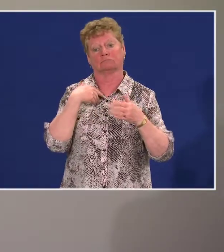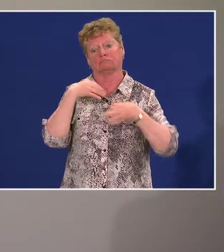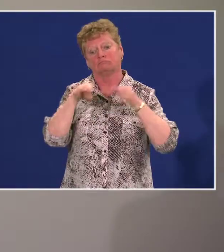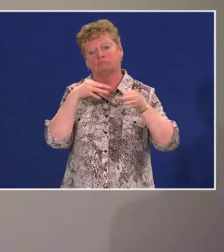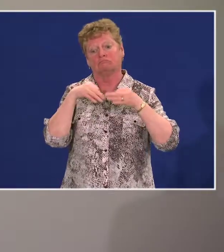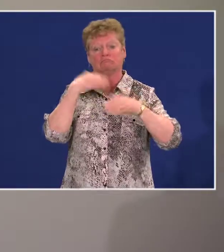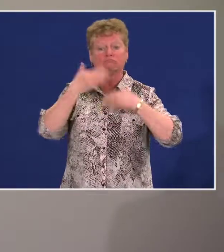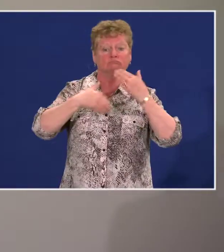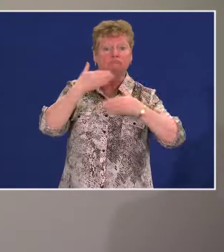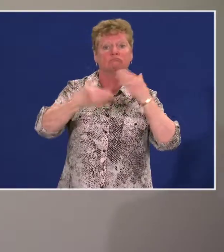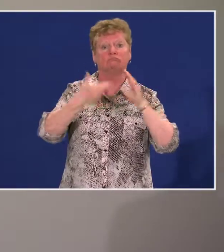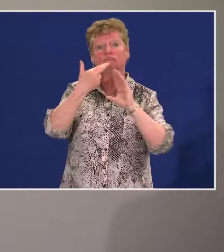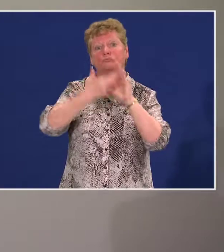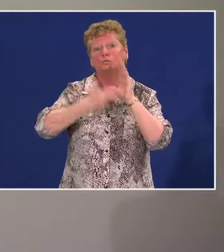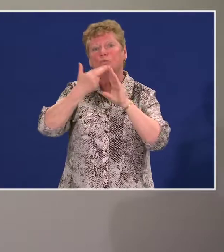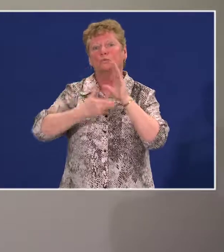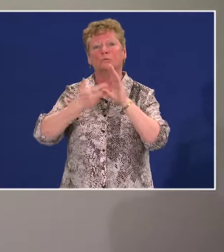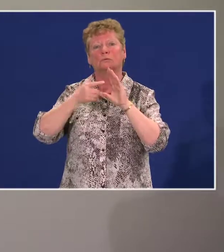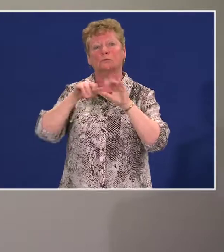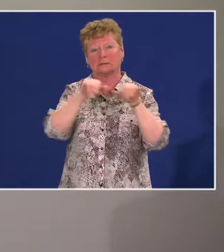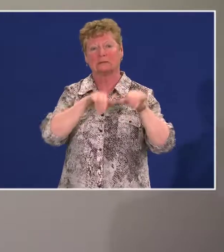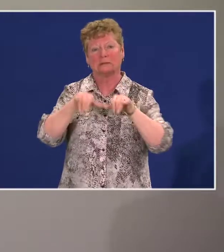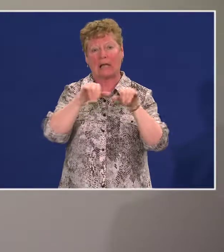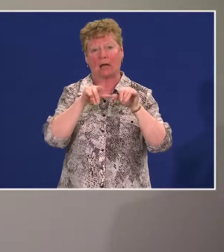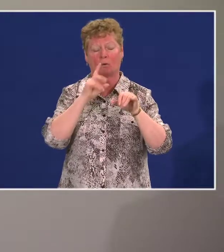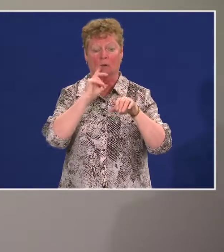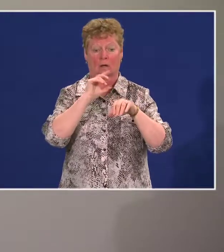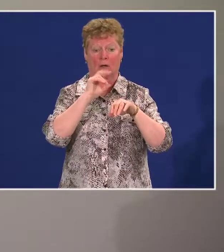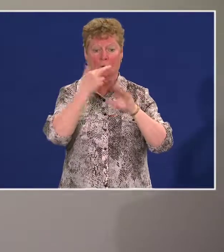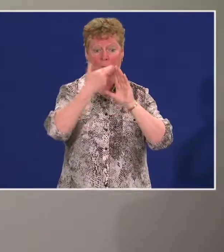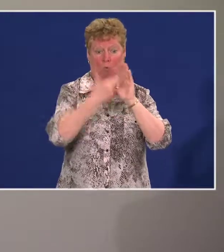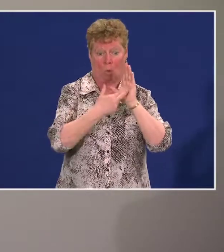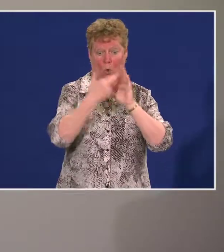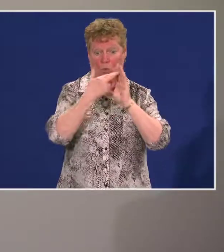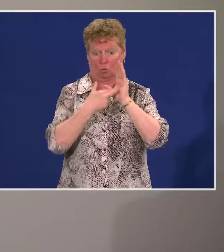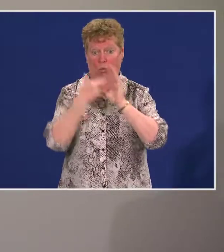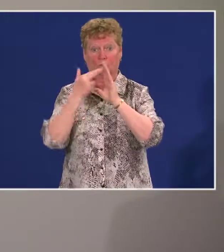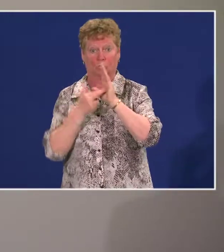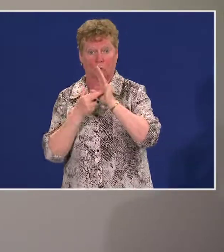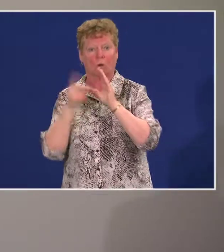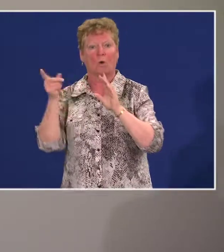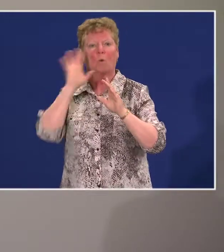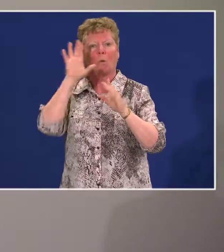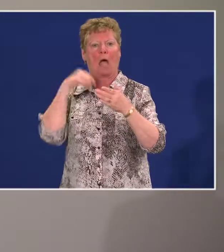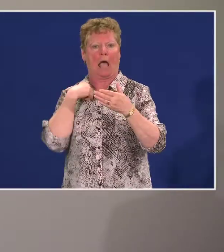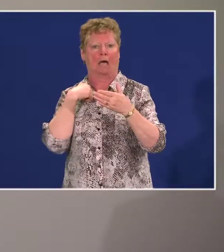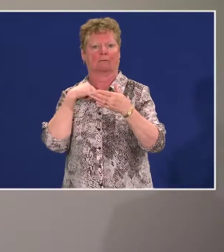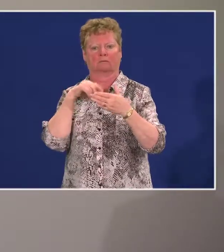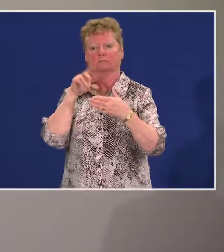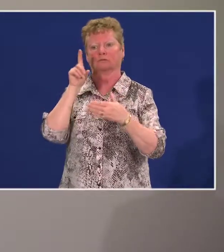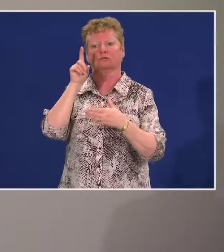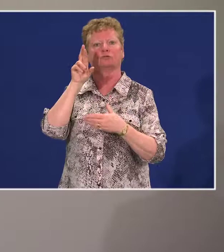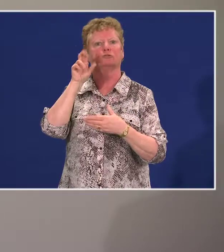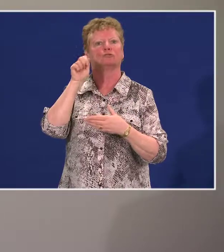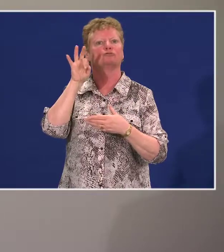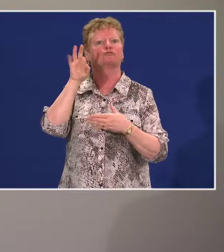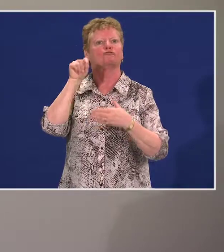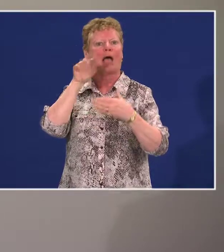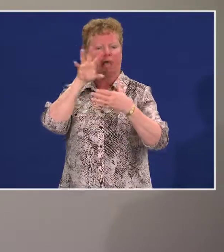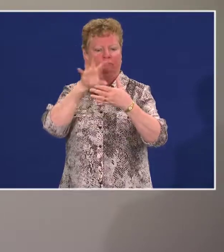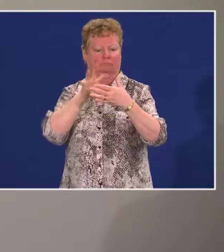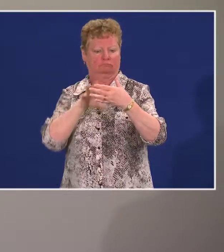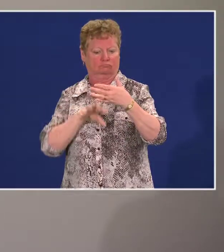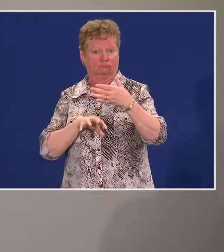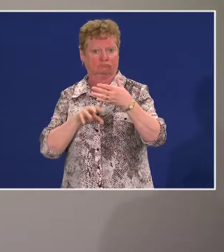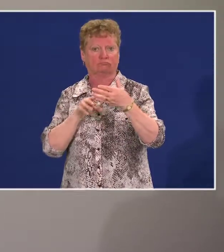development phase, as the rules are created, a draft of those rules would then go out for public